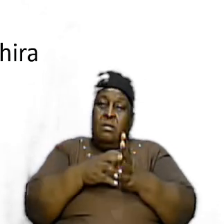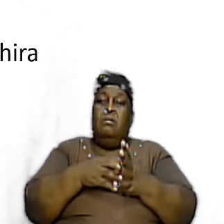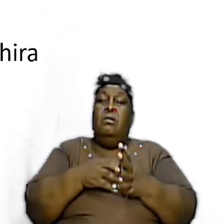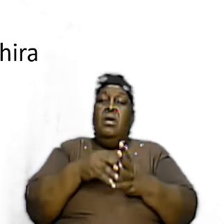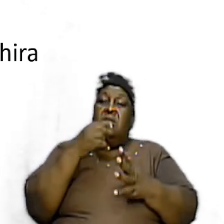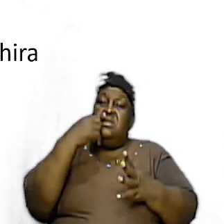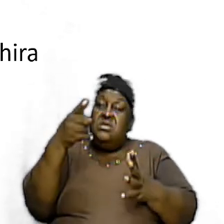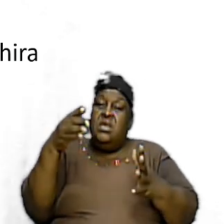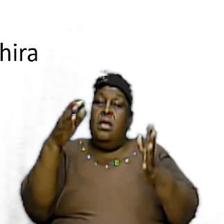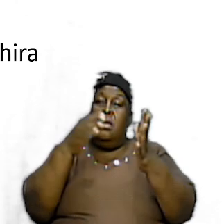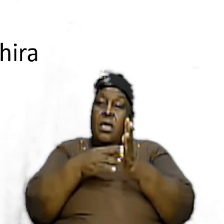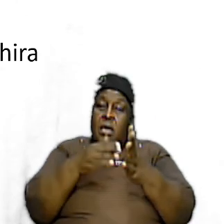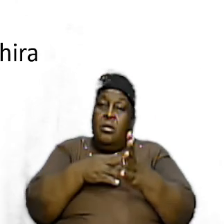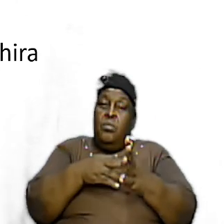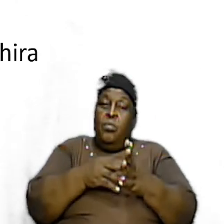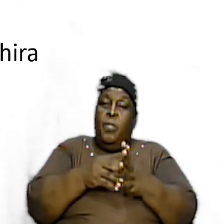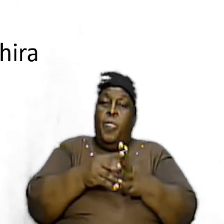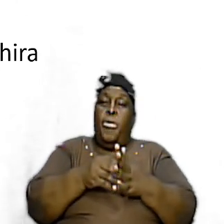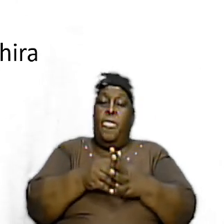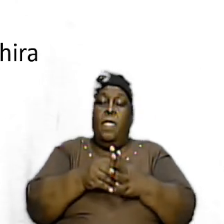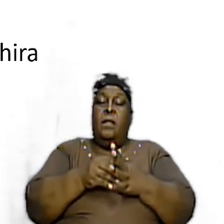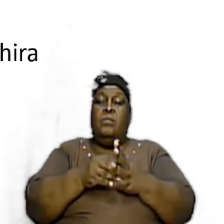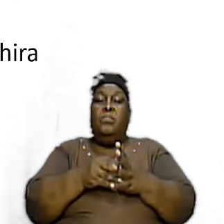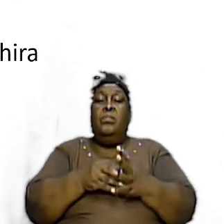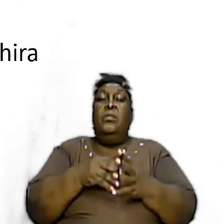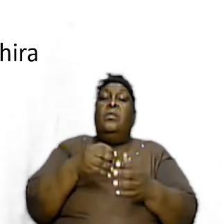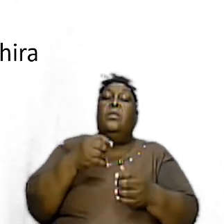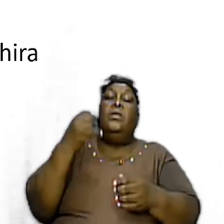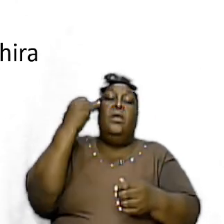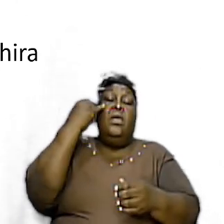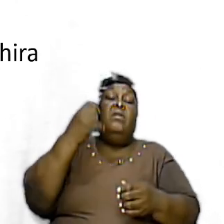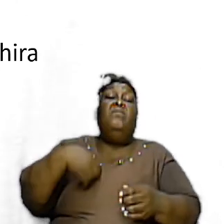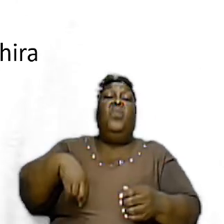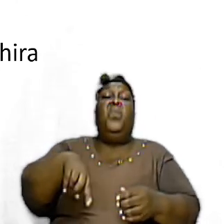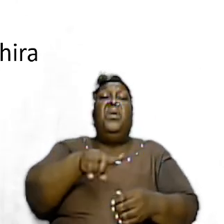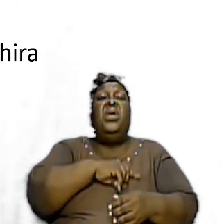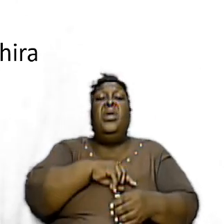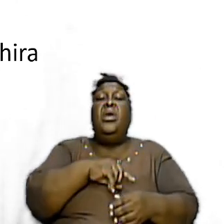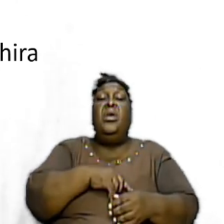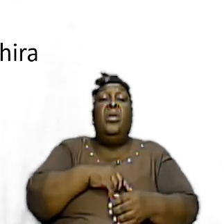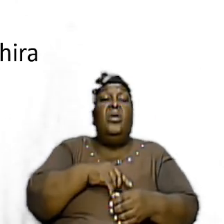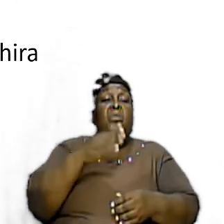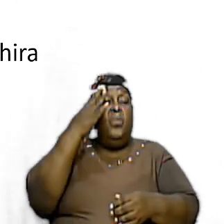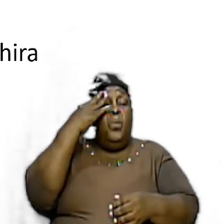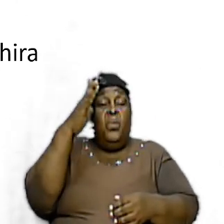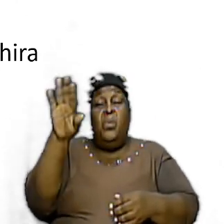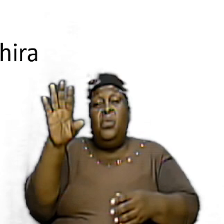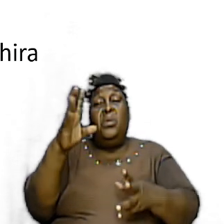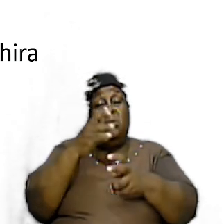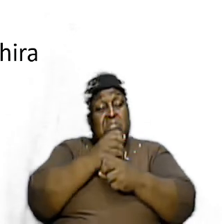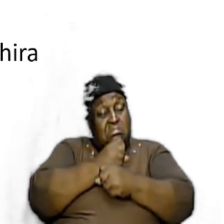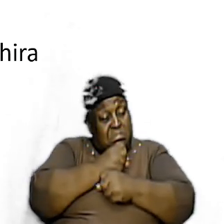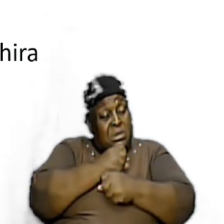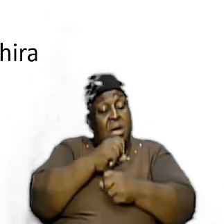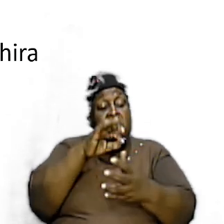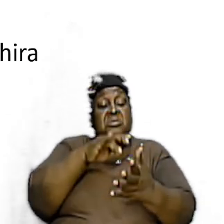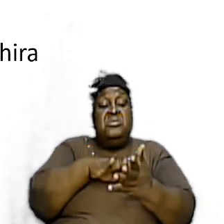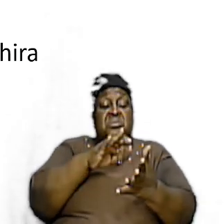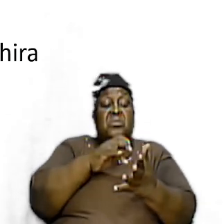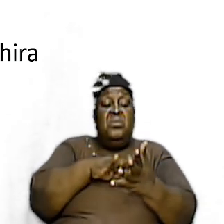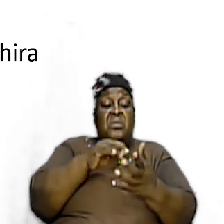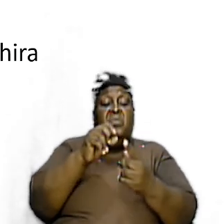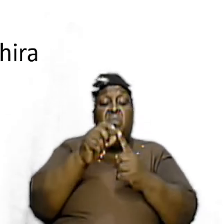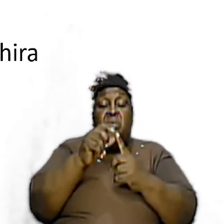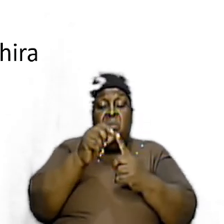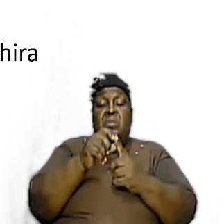-emphasize that point if we are uncertain take take the time get into the word dig